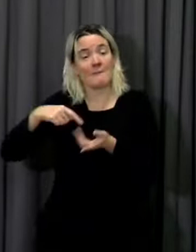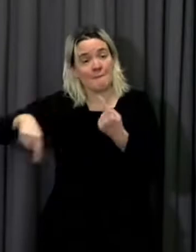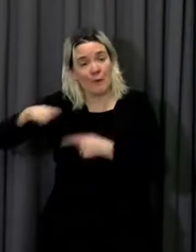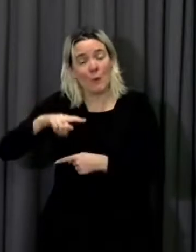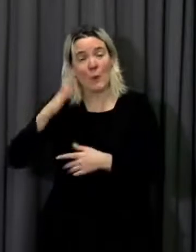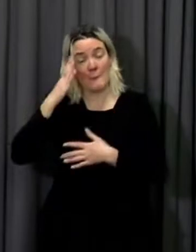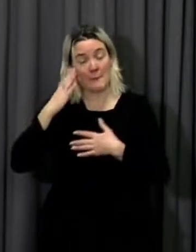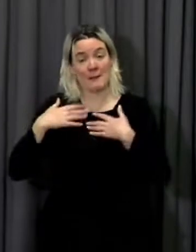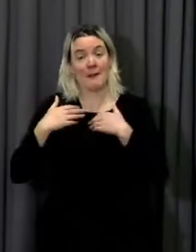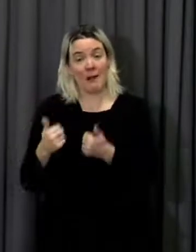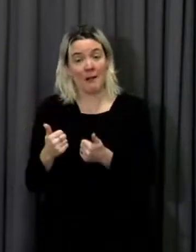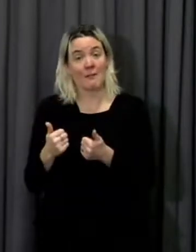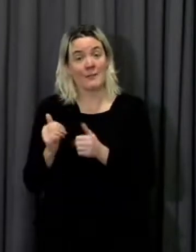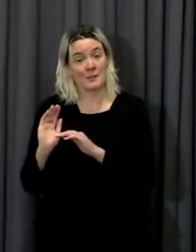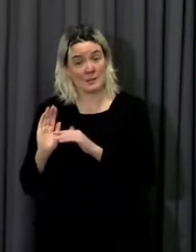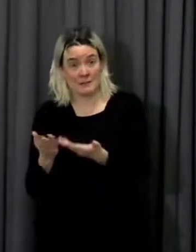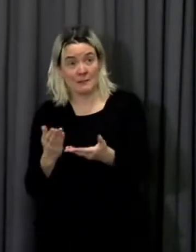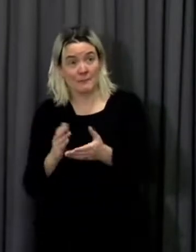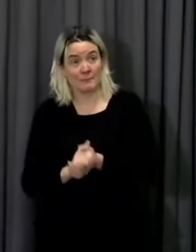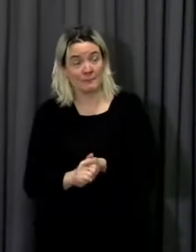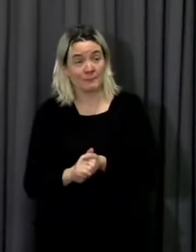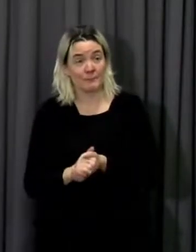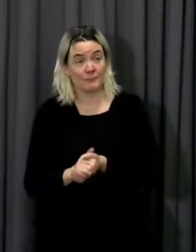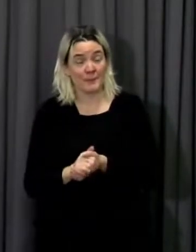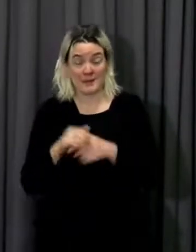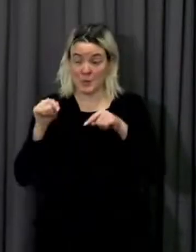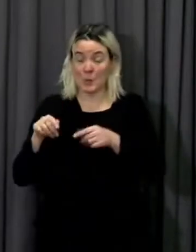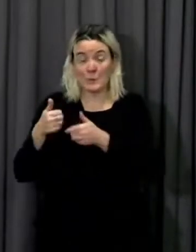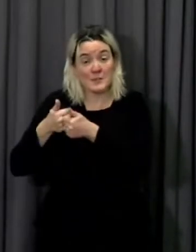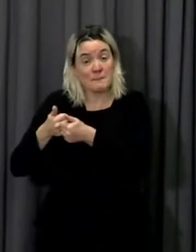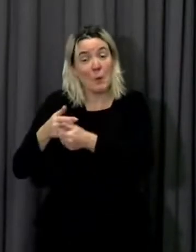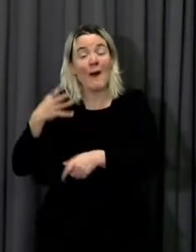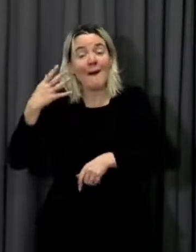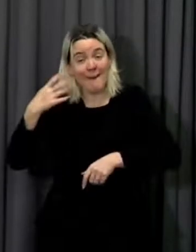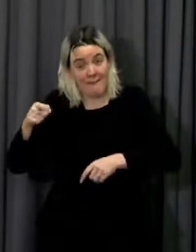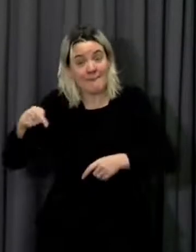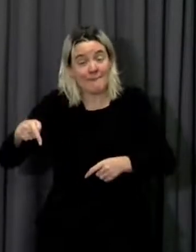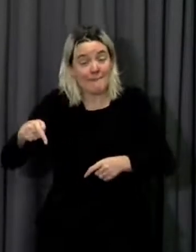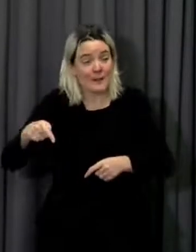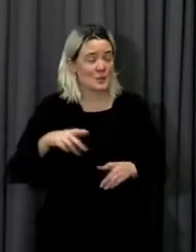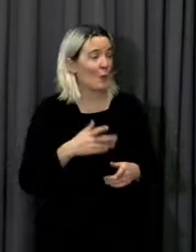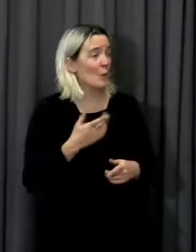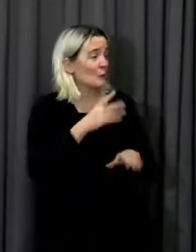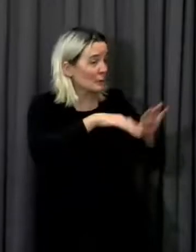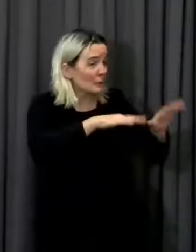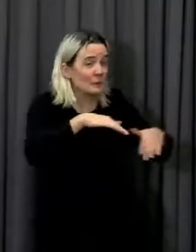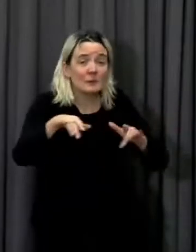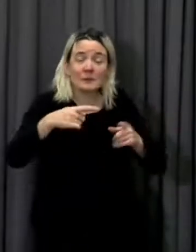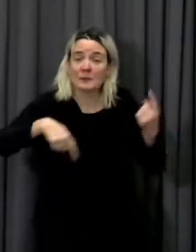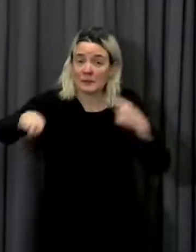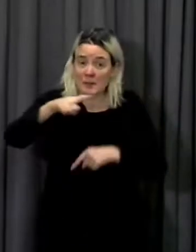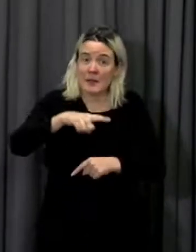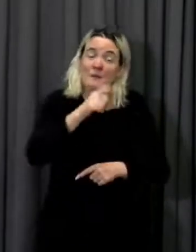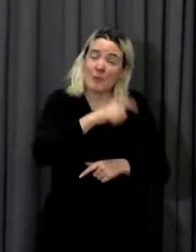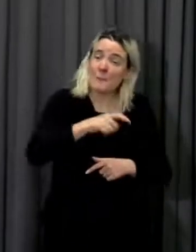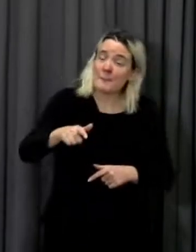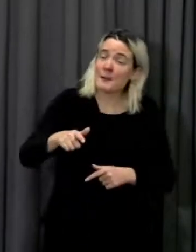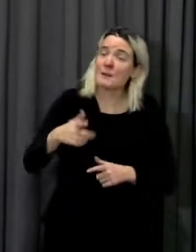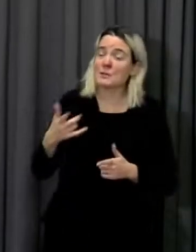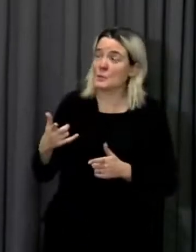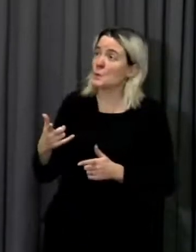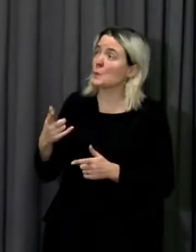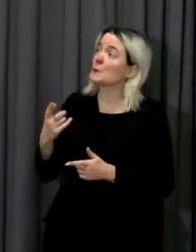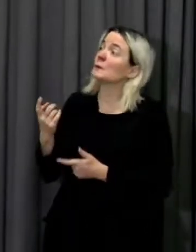mental health issues. So that support is there and what I would urge people to do is to reach out for that support because